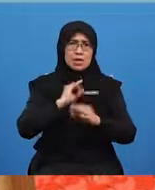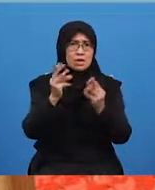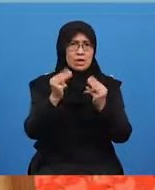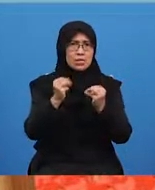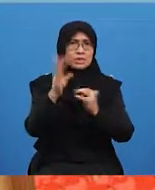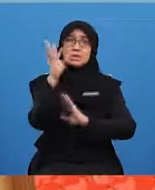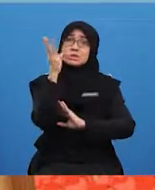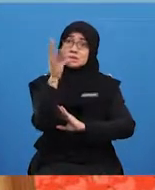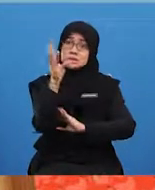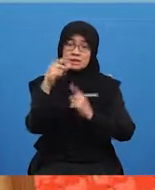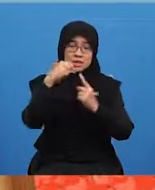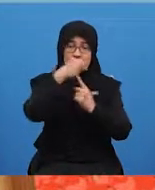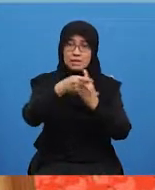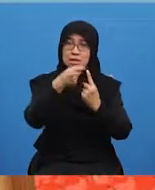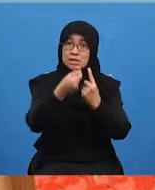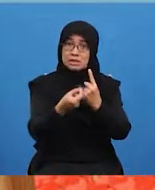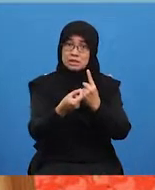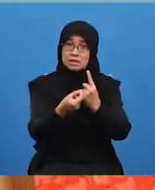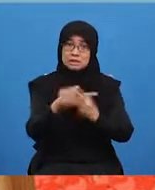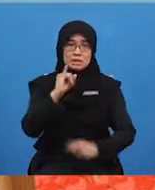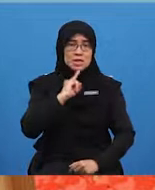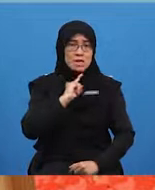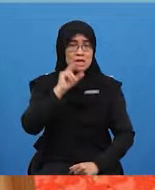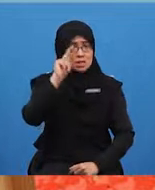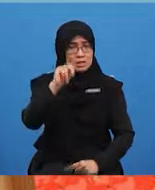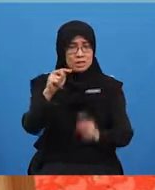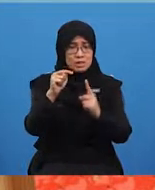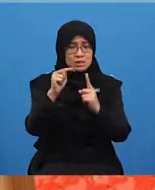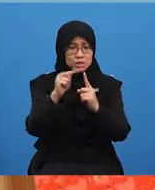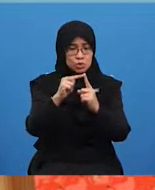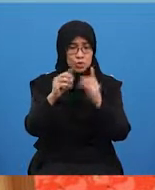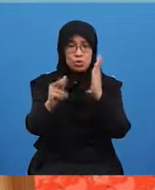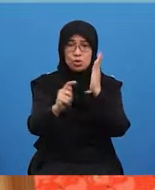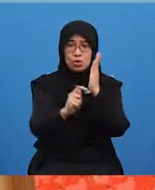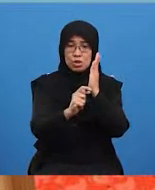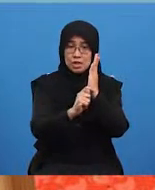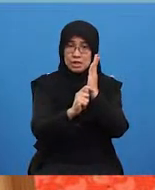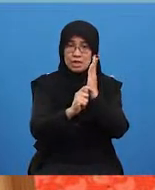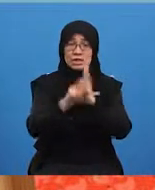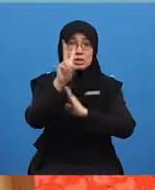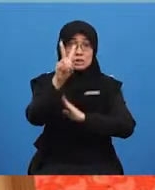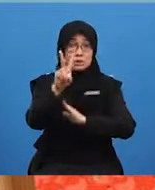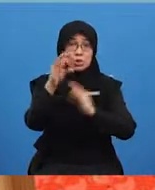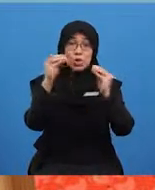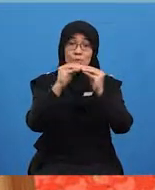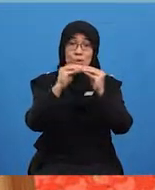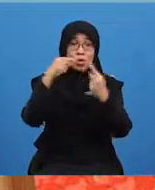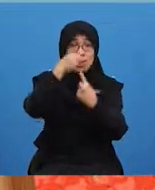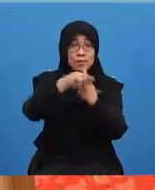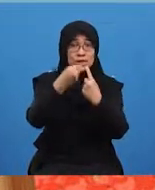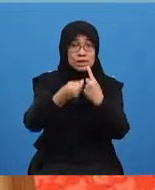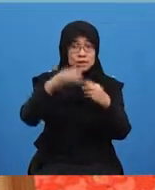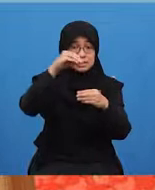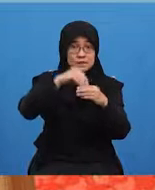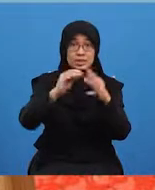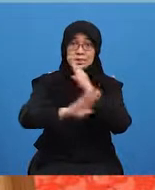16 bananas, I need to add another 2 more bananas in the basket of